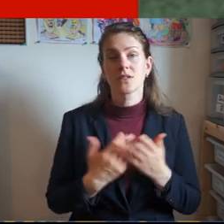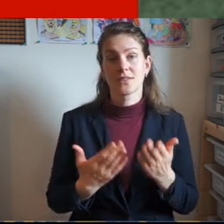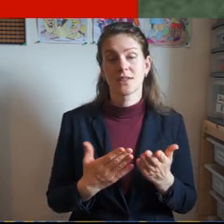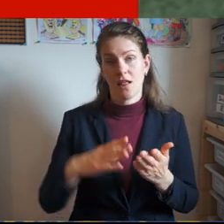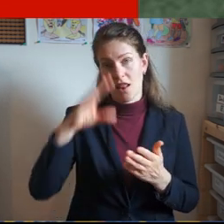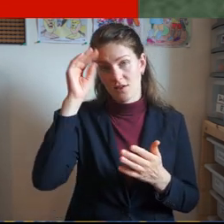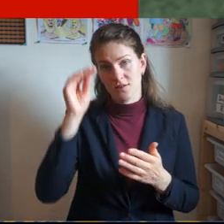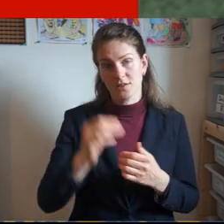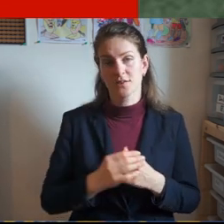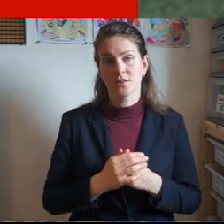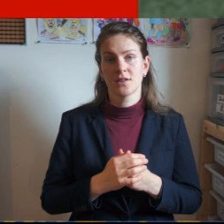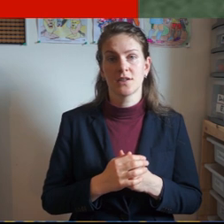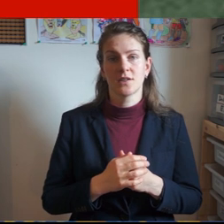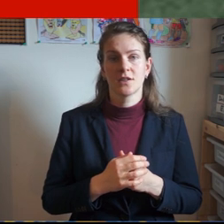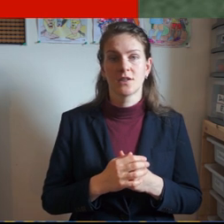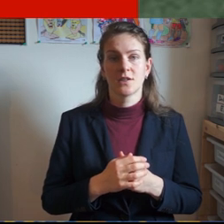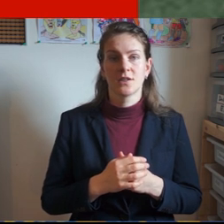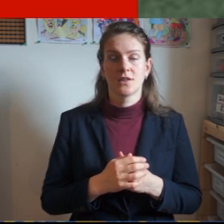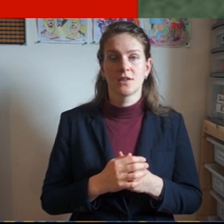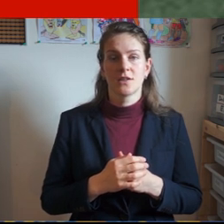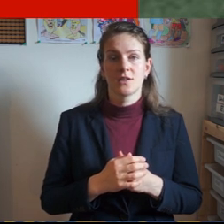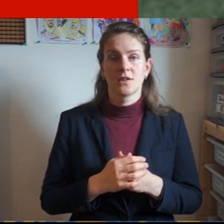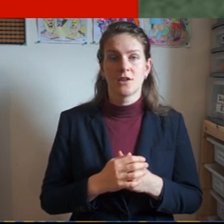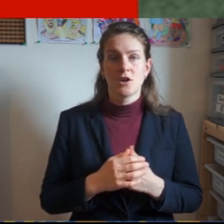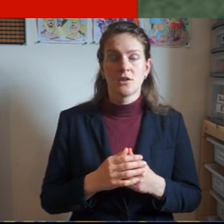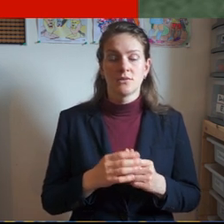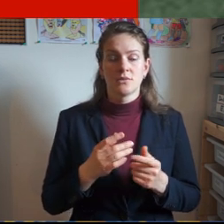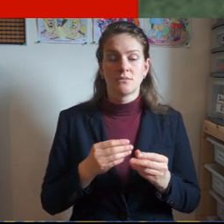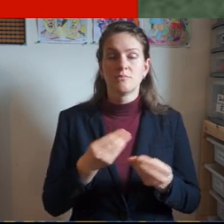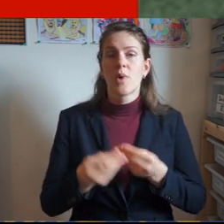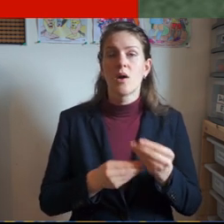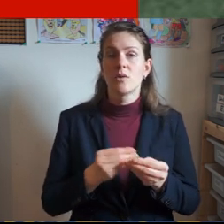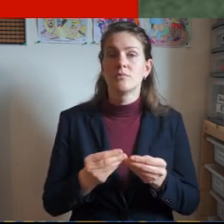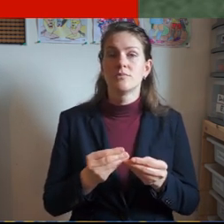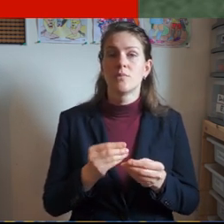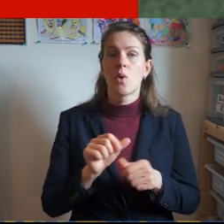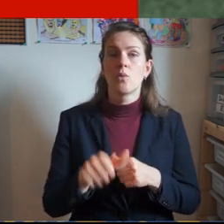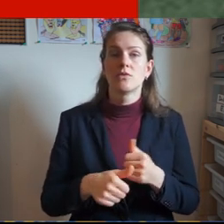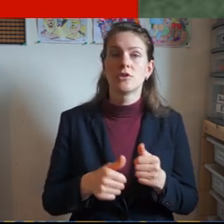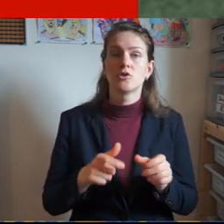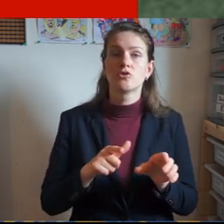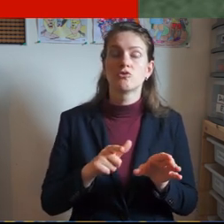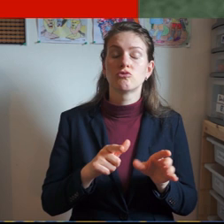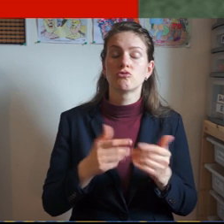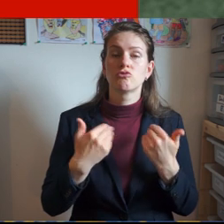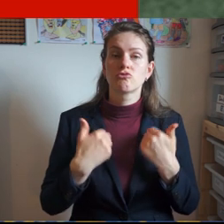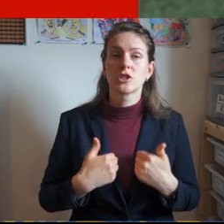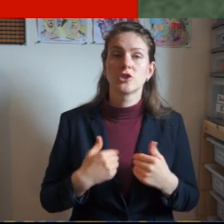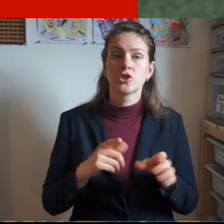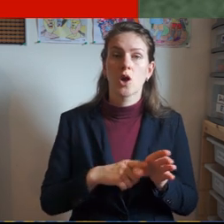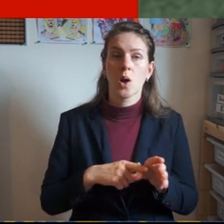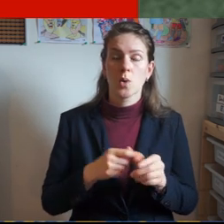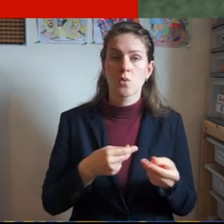the rich young ruler in Matthew chapter 19 verse 16 to